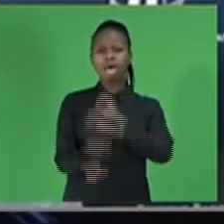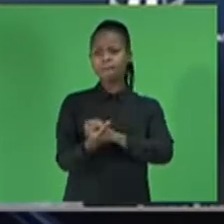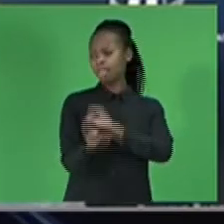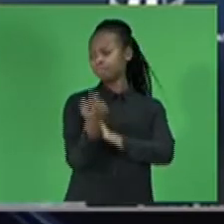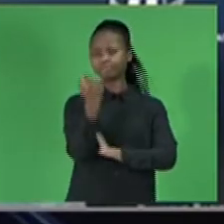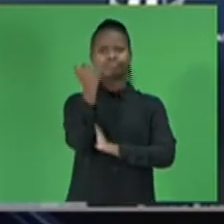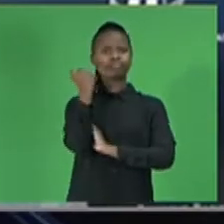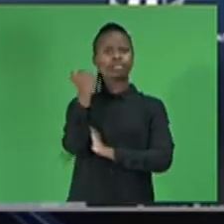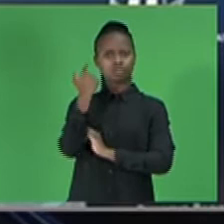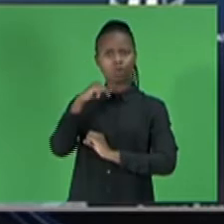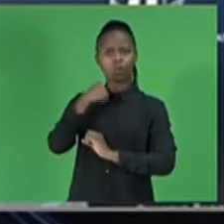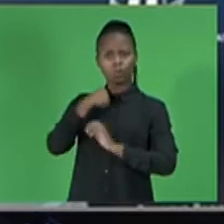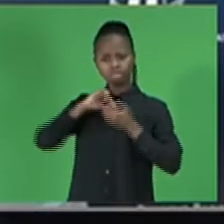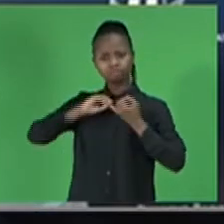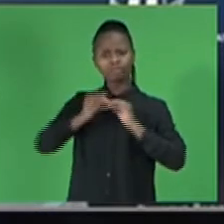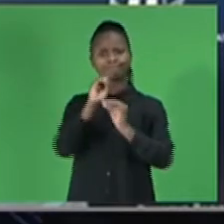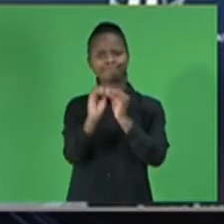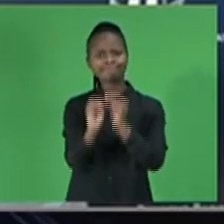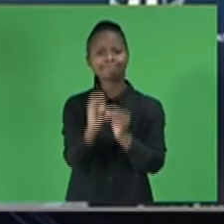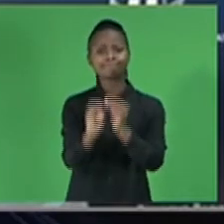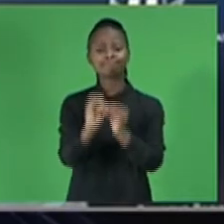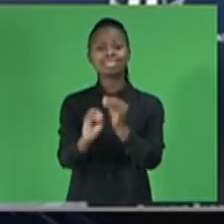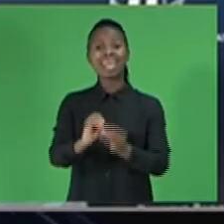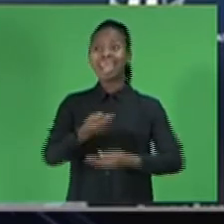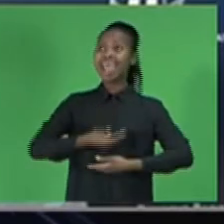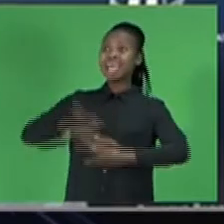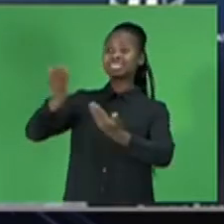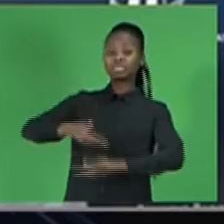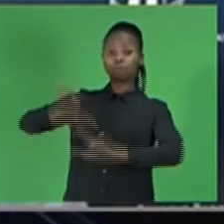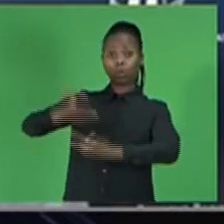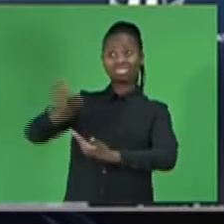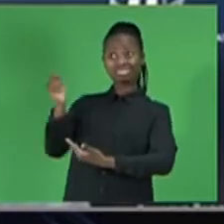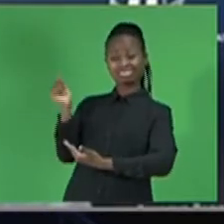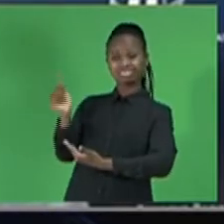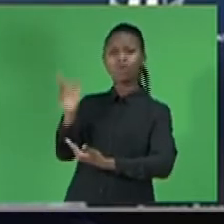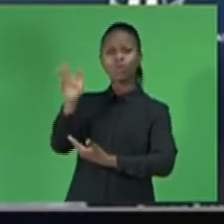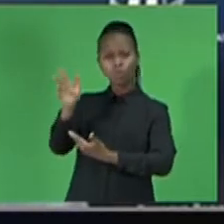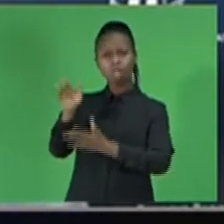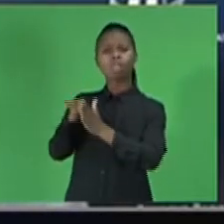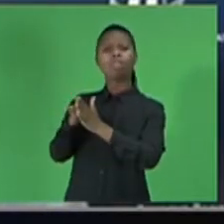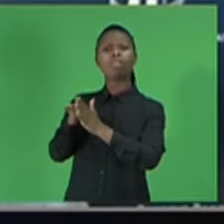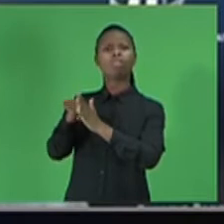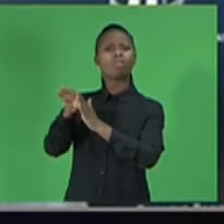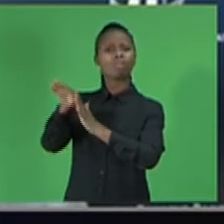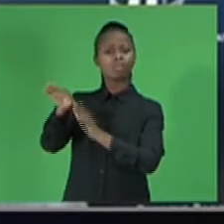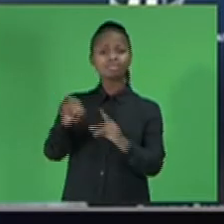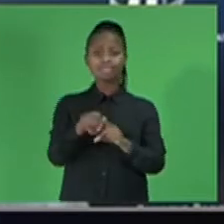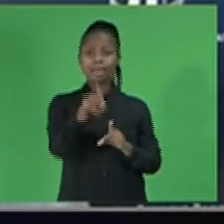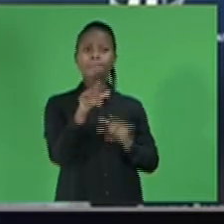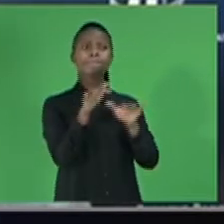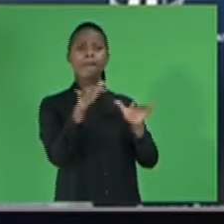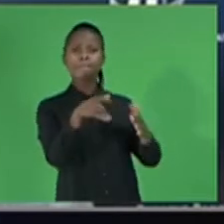are expected to fade, while very weak job creation will slow household consumption.